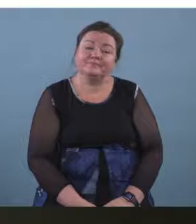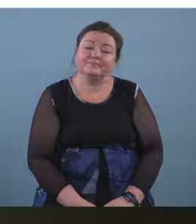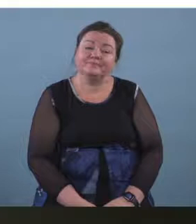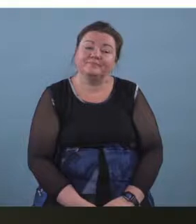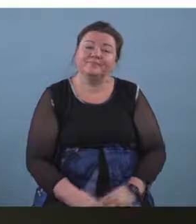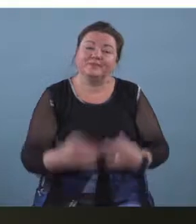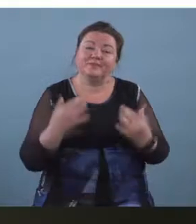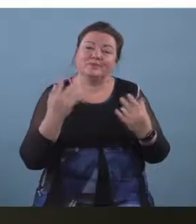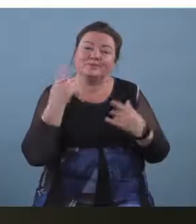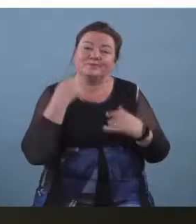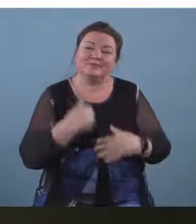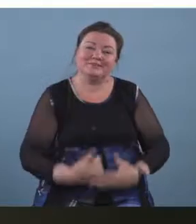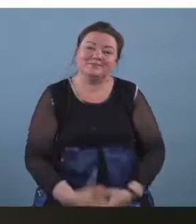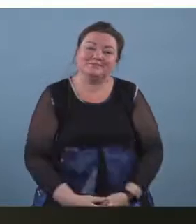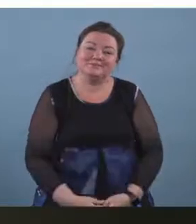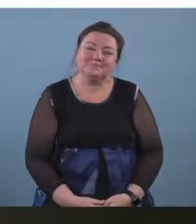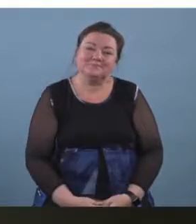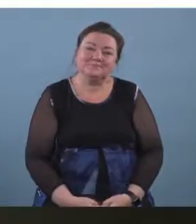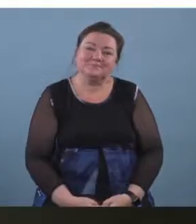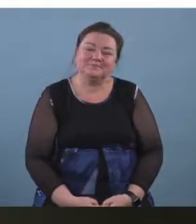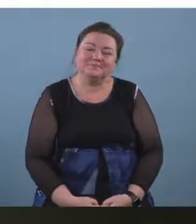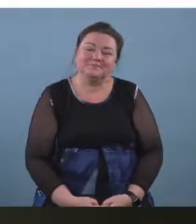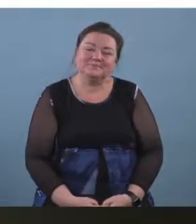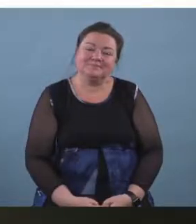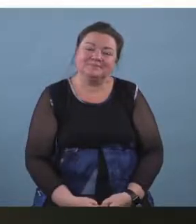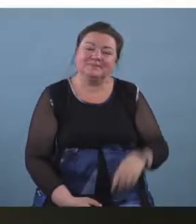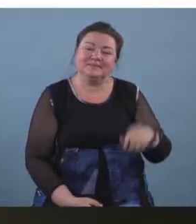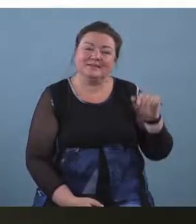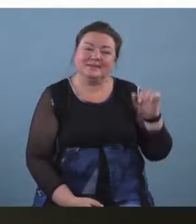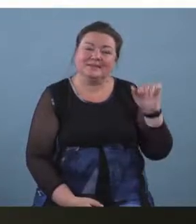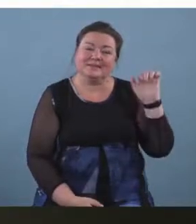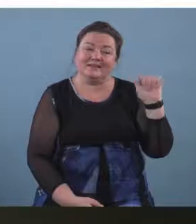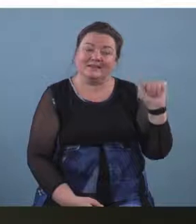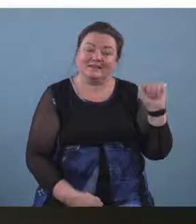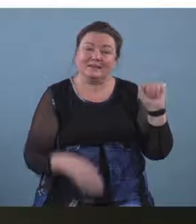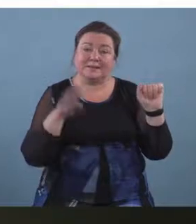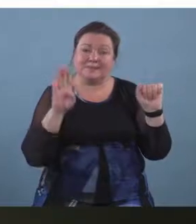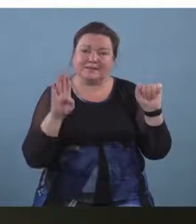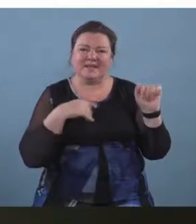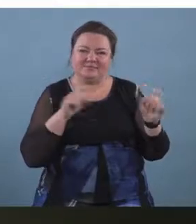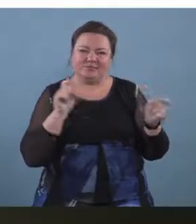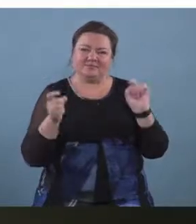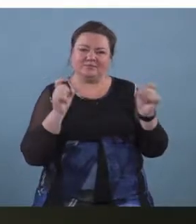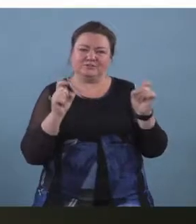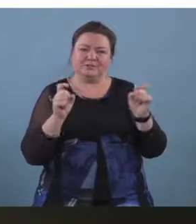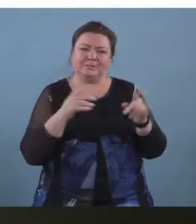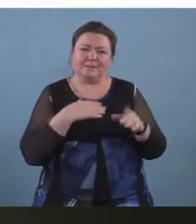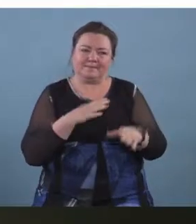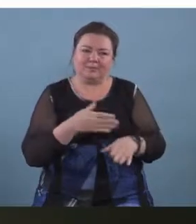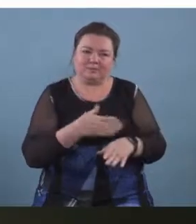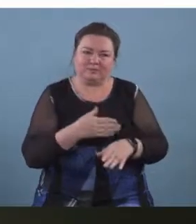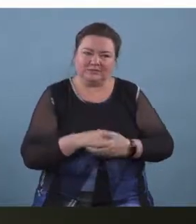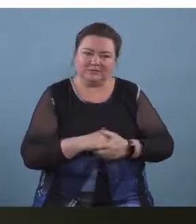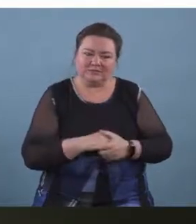this is a and this is b i have decided to create my music as um